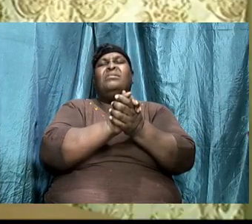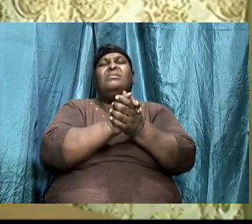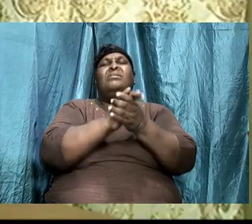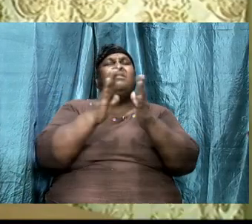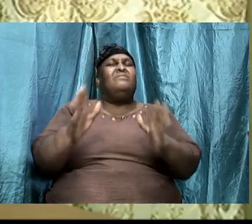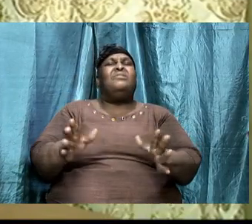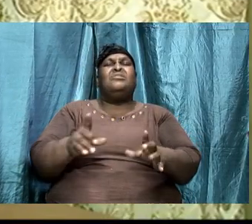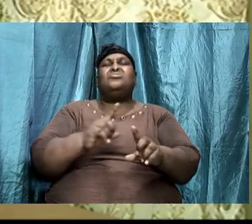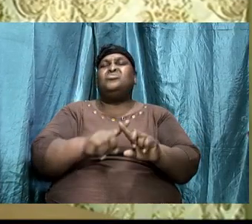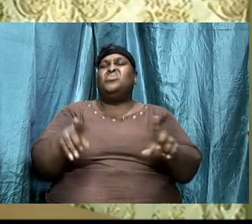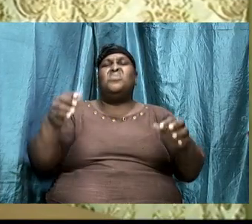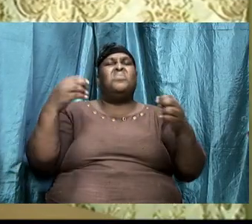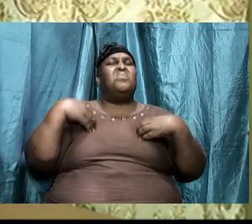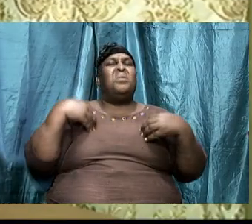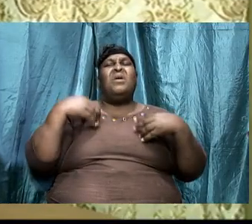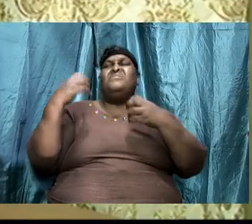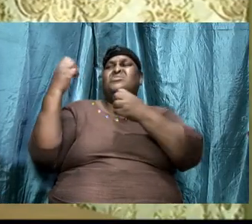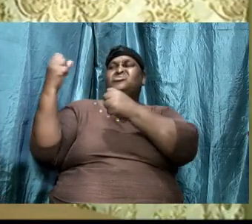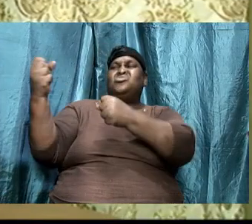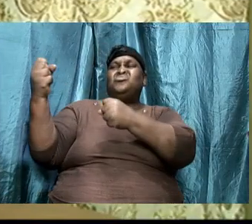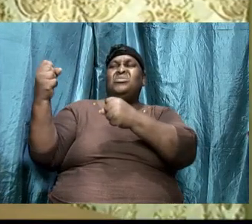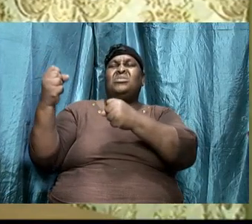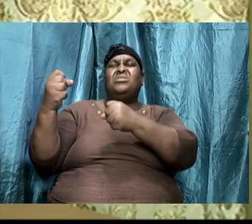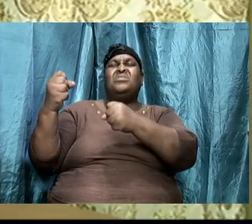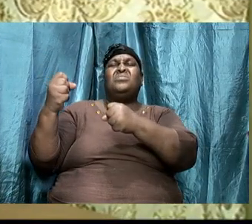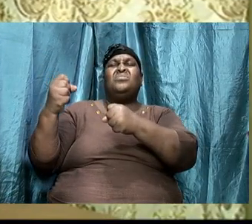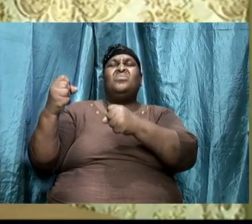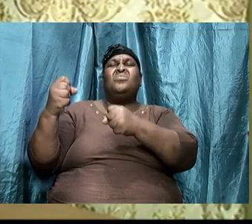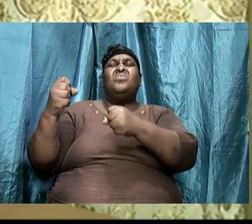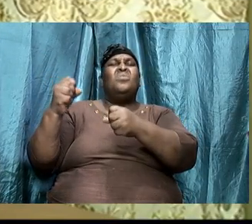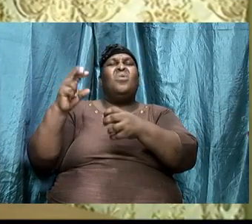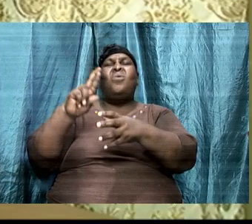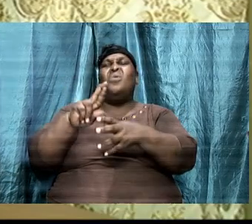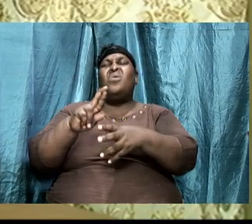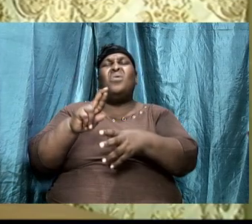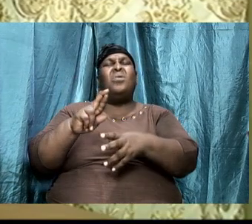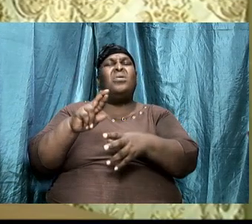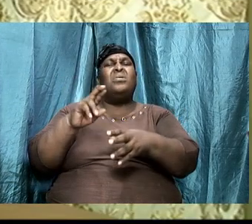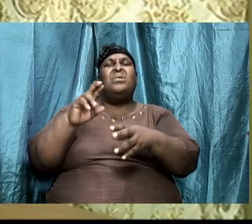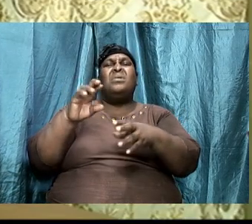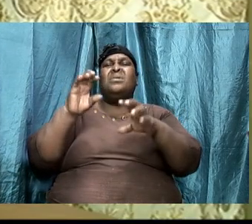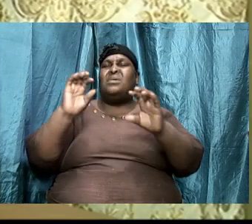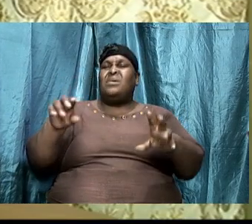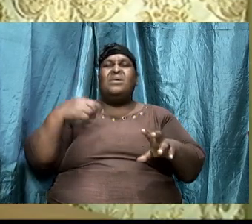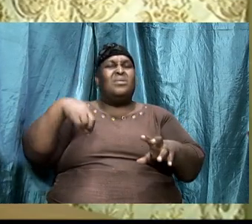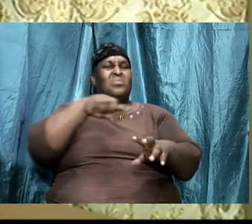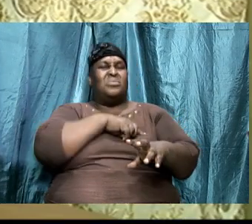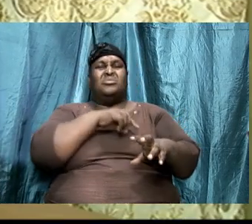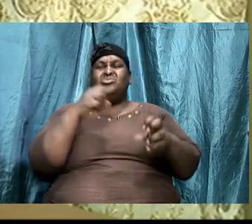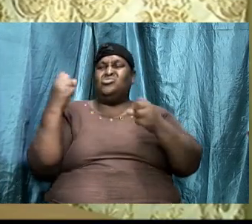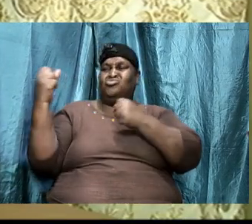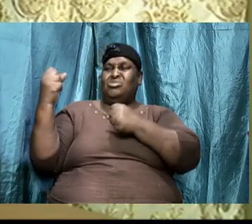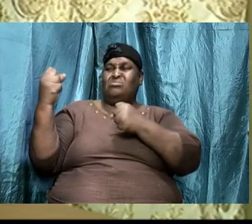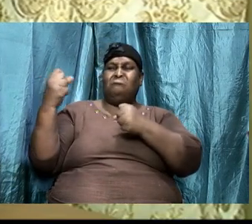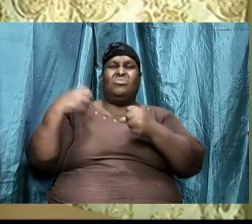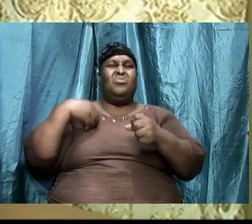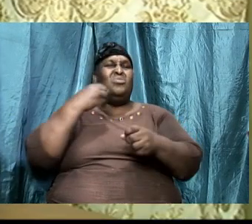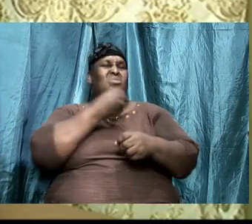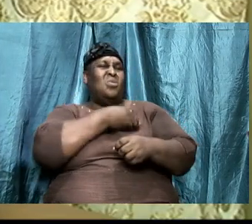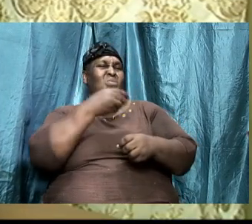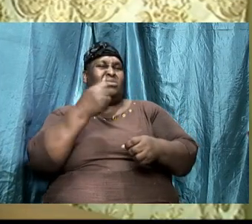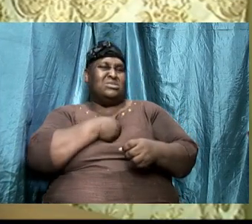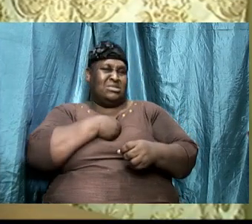strength nor can we strengthen ourselves in the Lord rather we must be